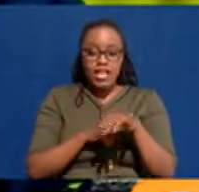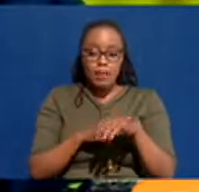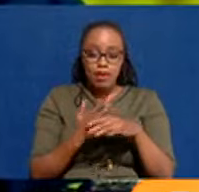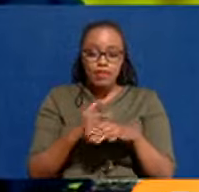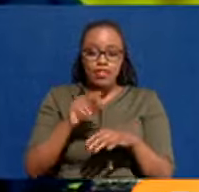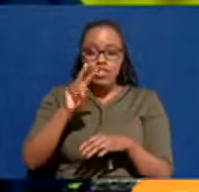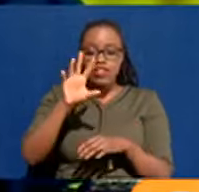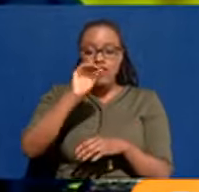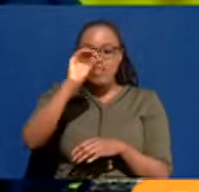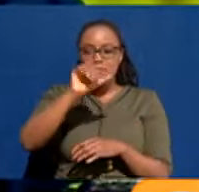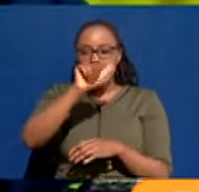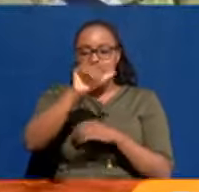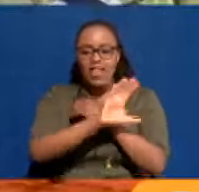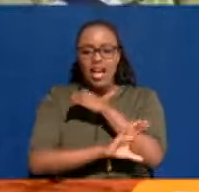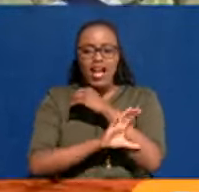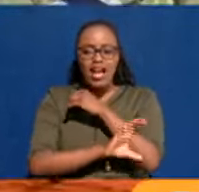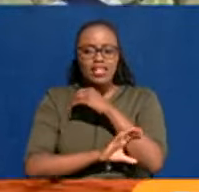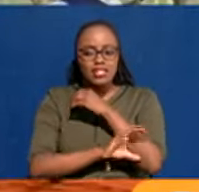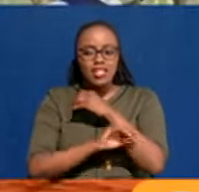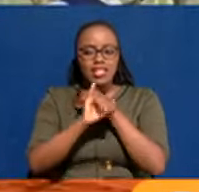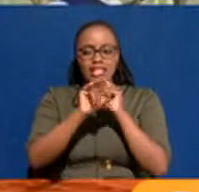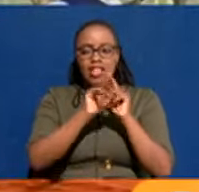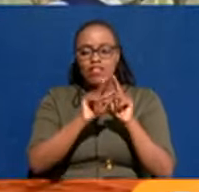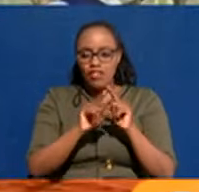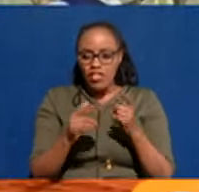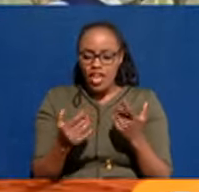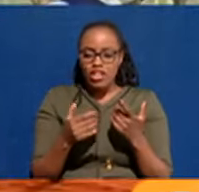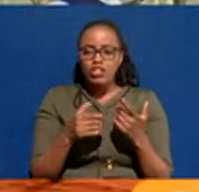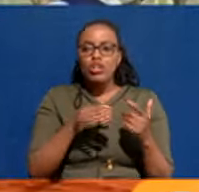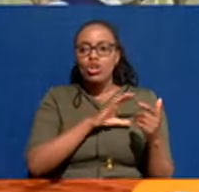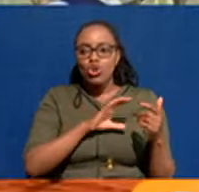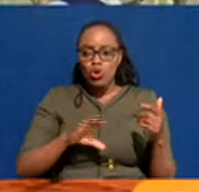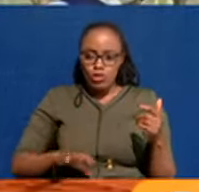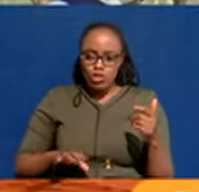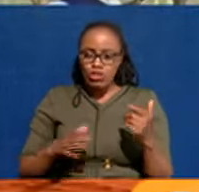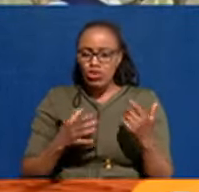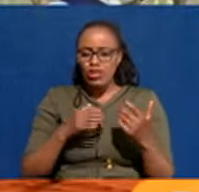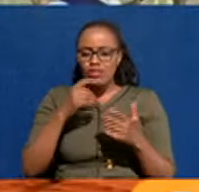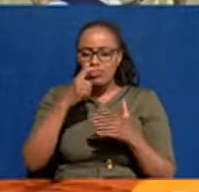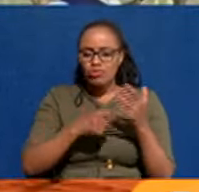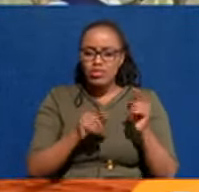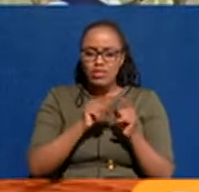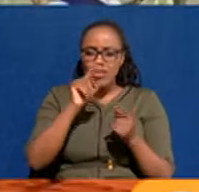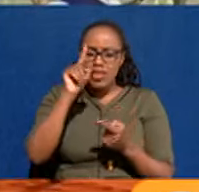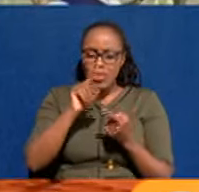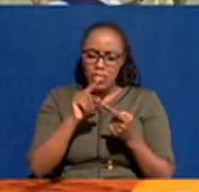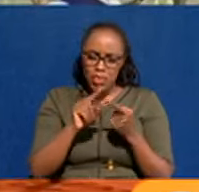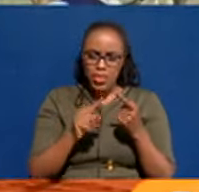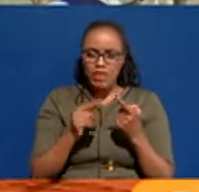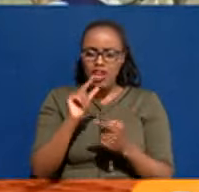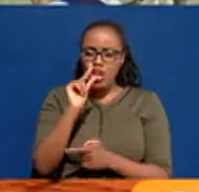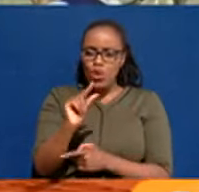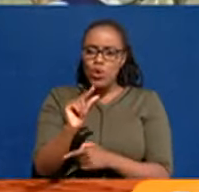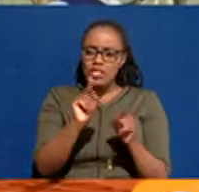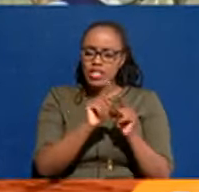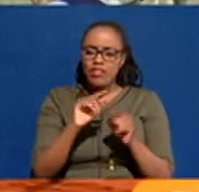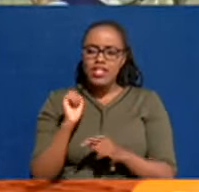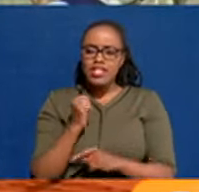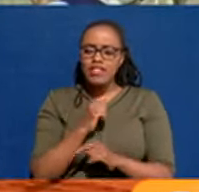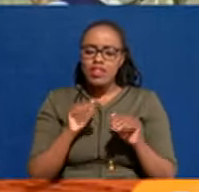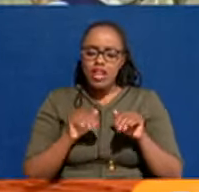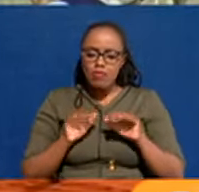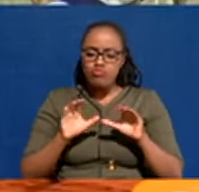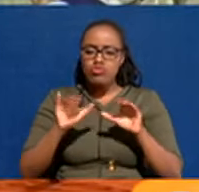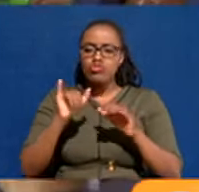25% goes to another country. The commission has been high. The minimum rate has been too low. And in the Senate, I had pushed those